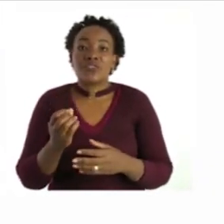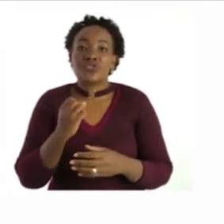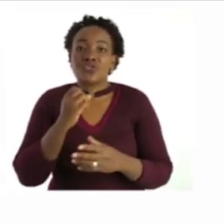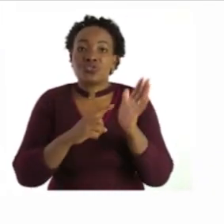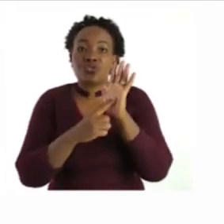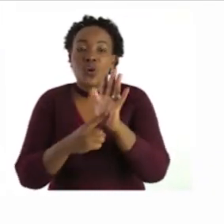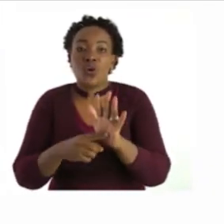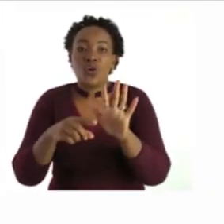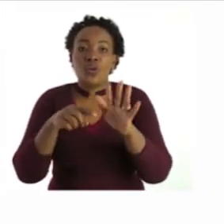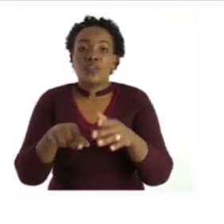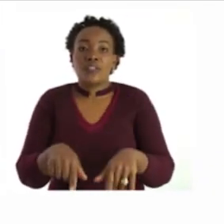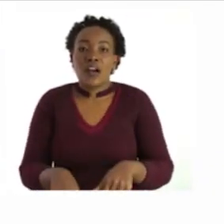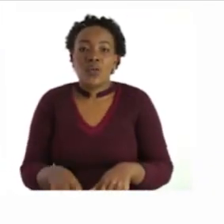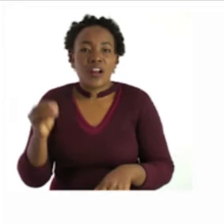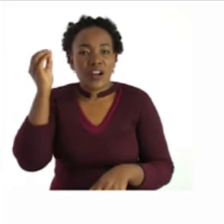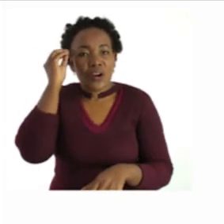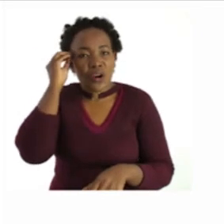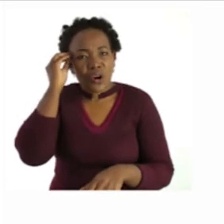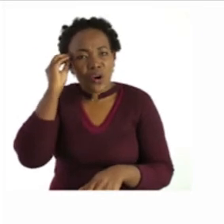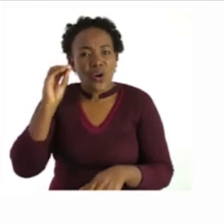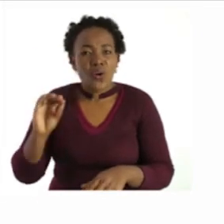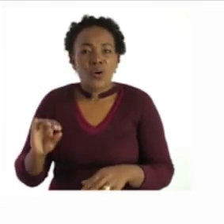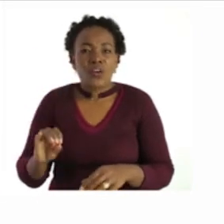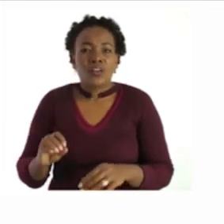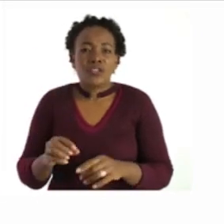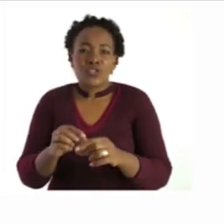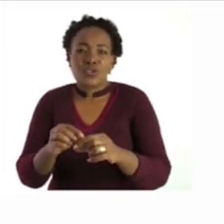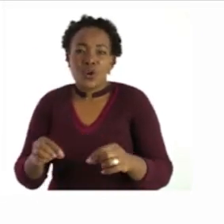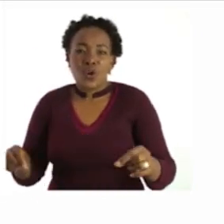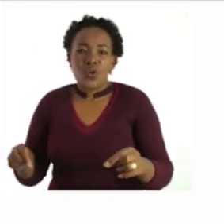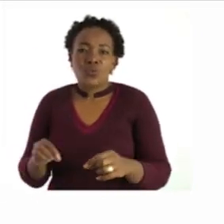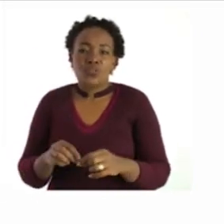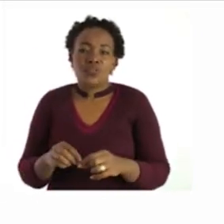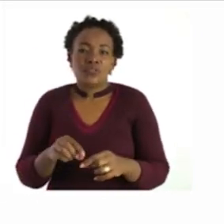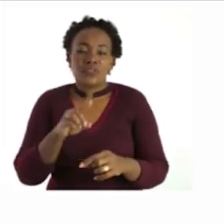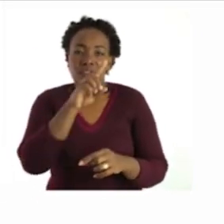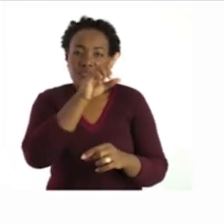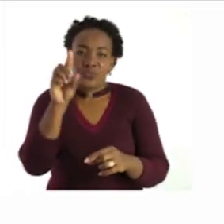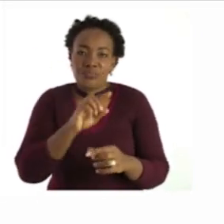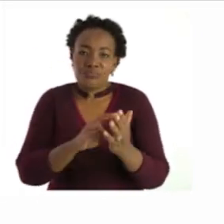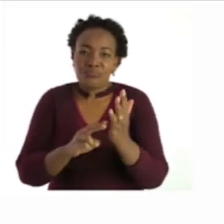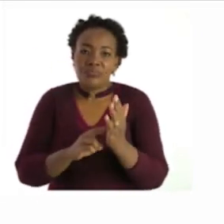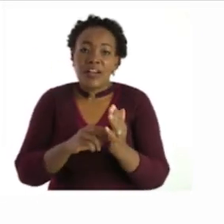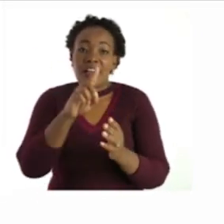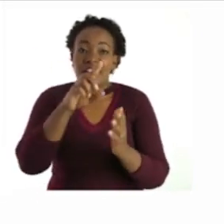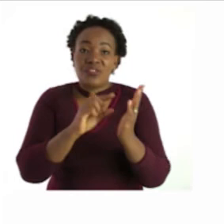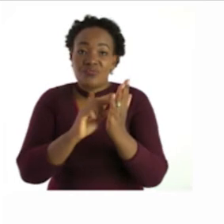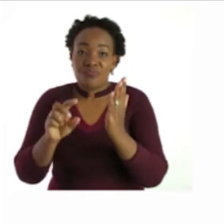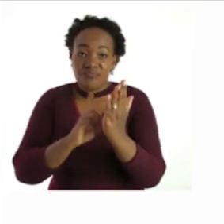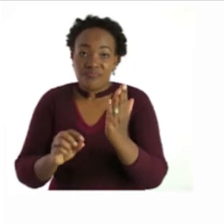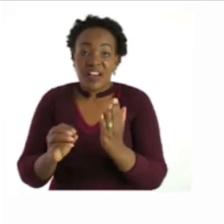down and all the other words now now you read the sentence and